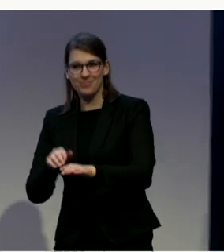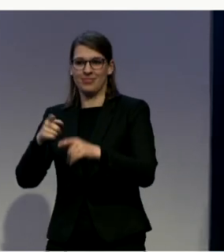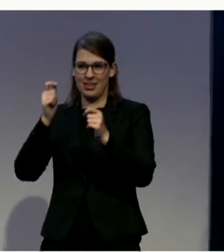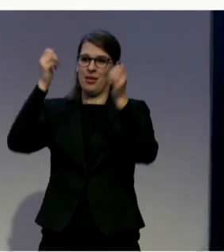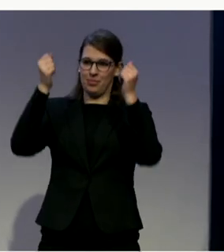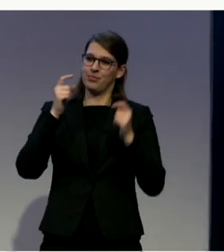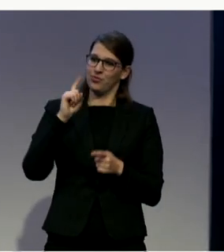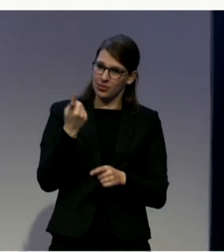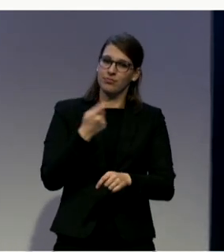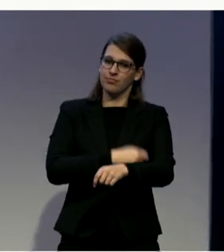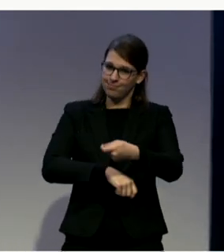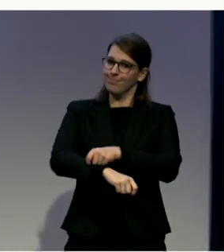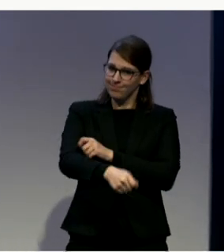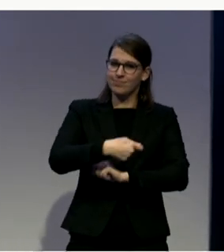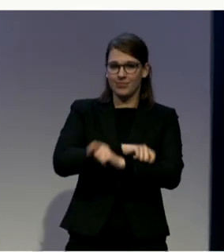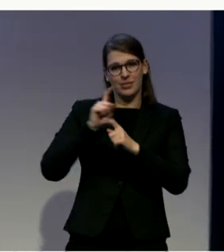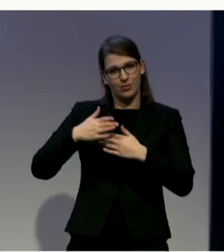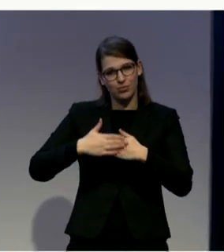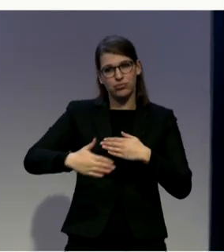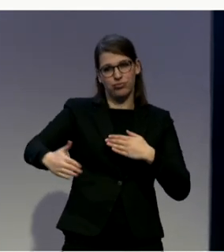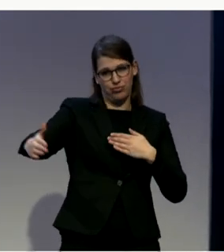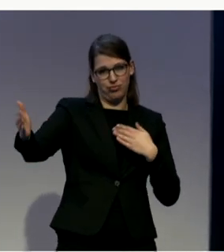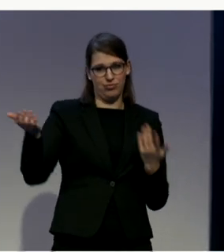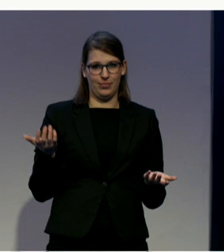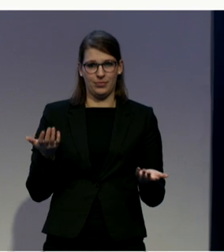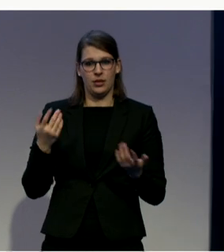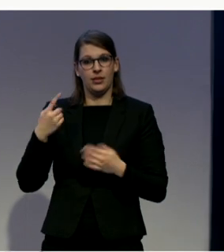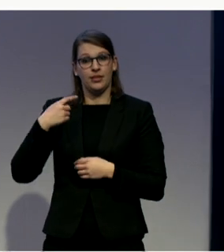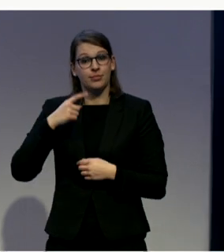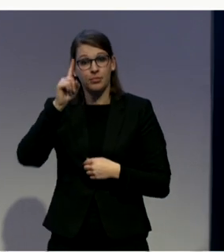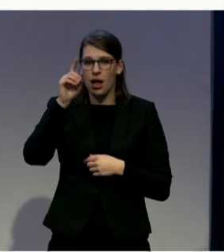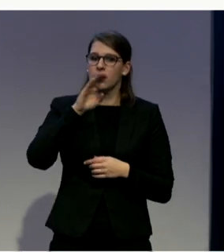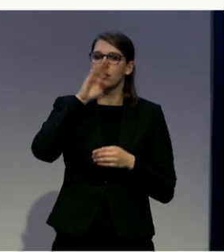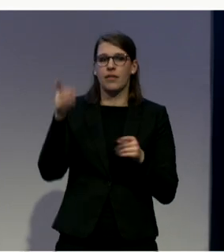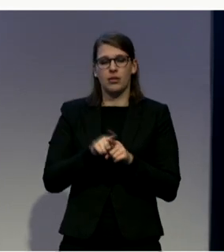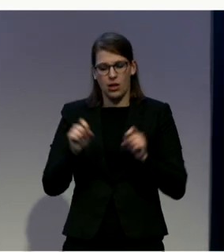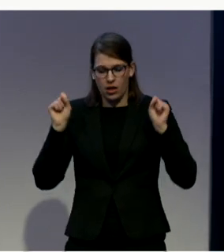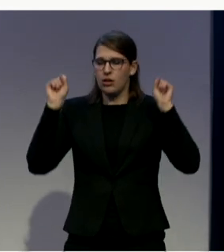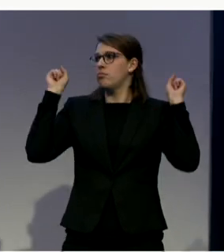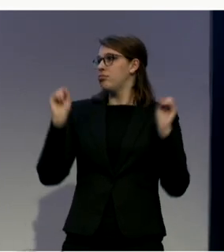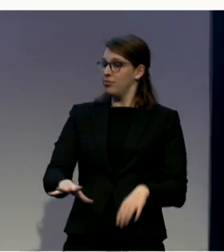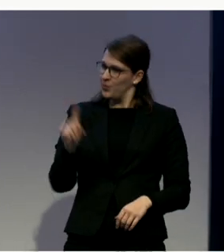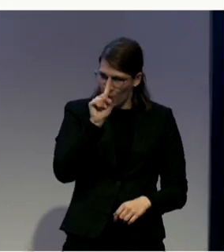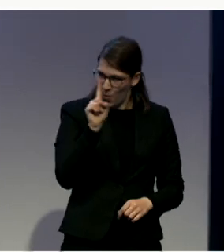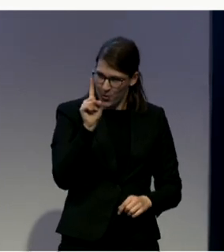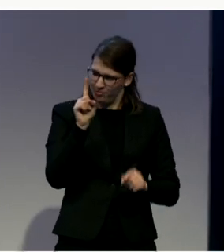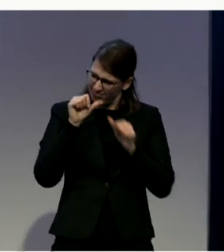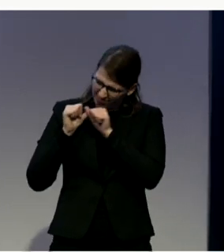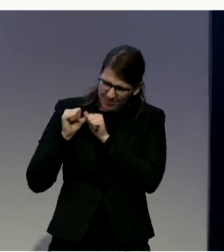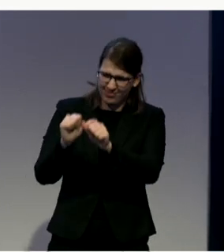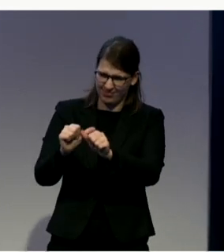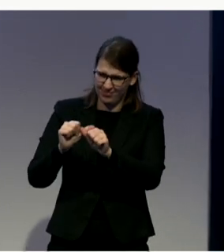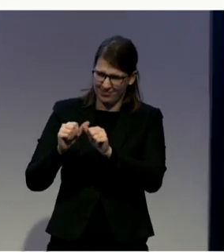never give up. And so we have to give up for now for this session.